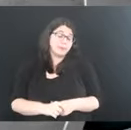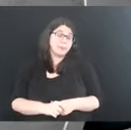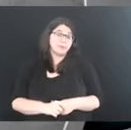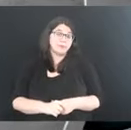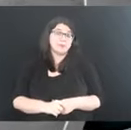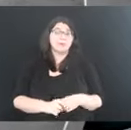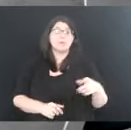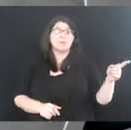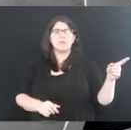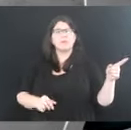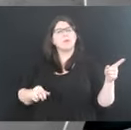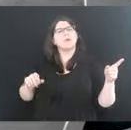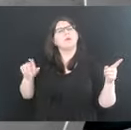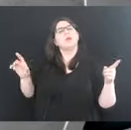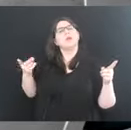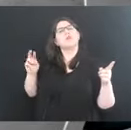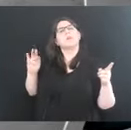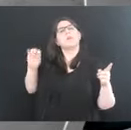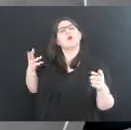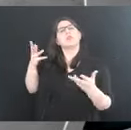Do you want to add anything?